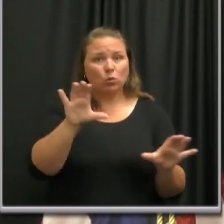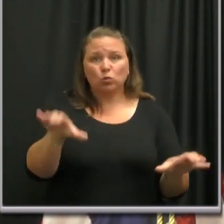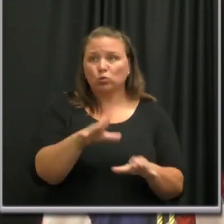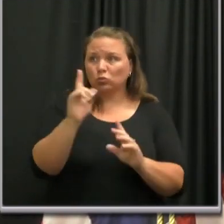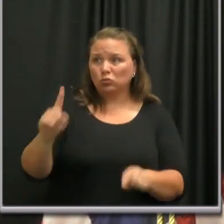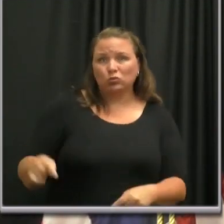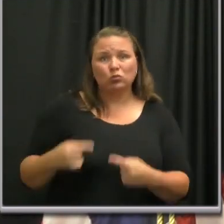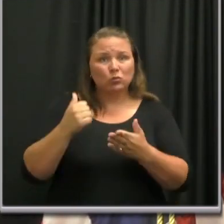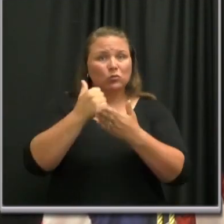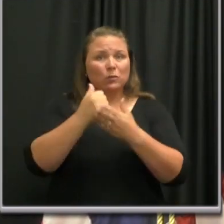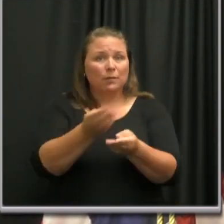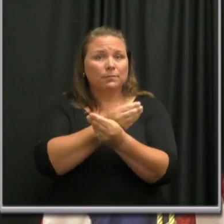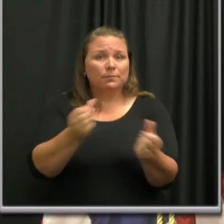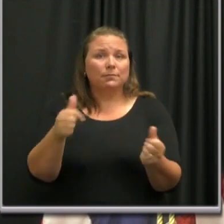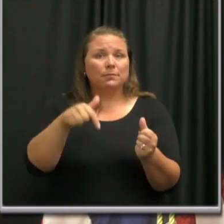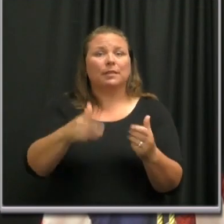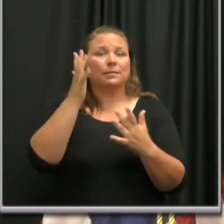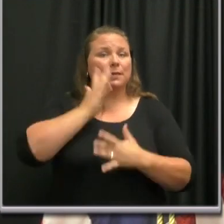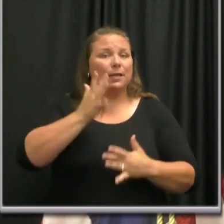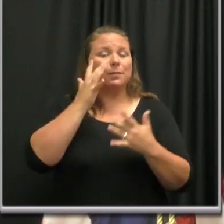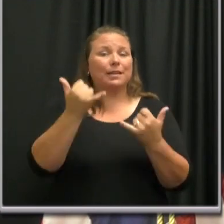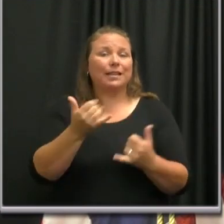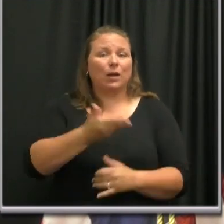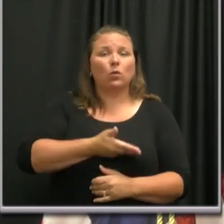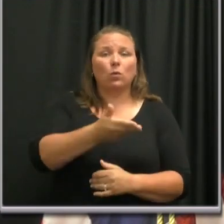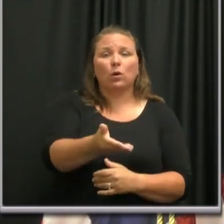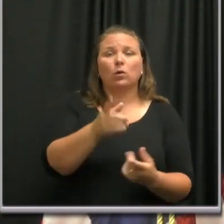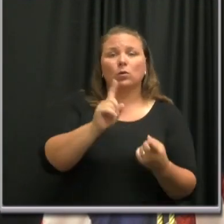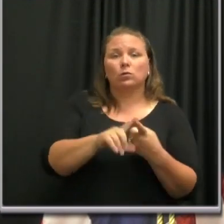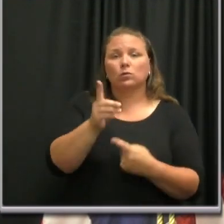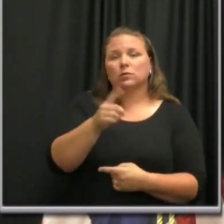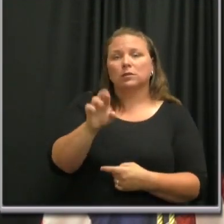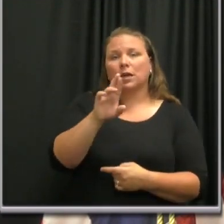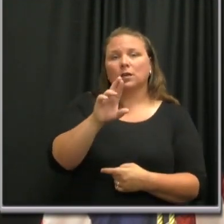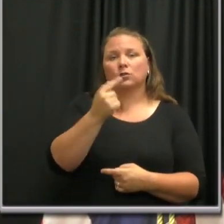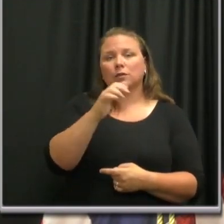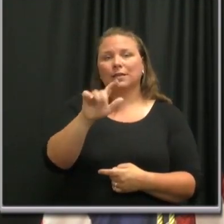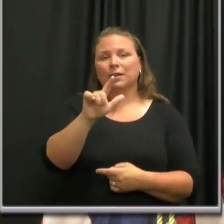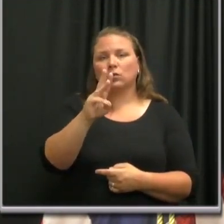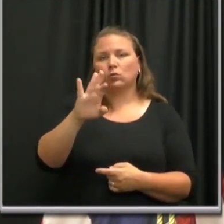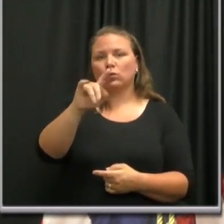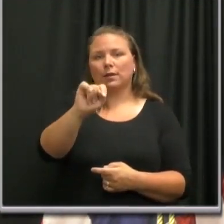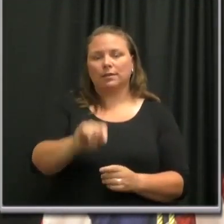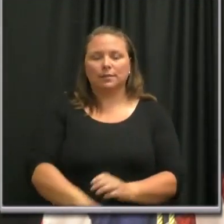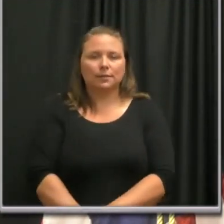to help us get through this pandemic. I now would like to turn it over to Dr. Gilwright. Thank you.